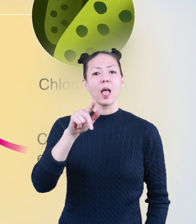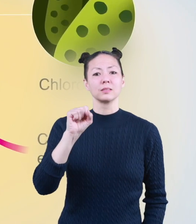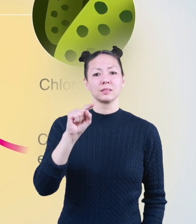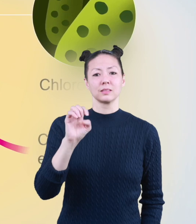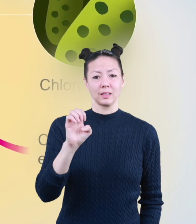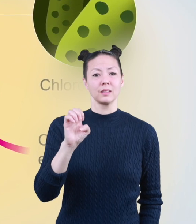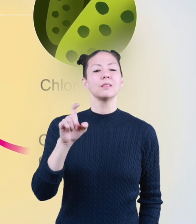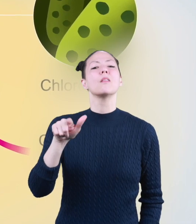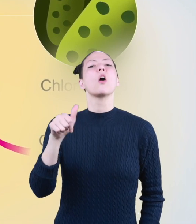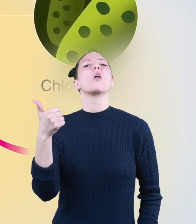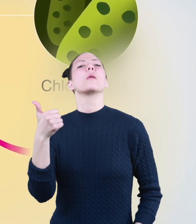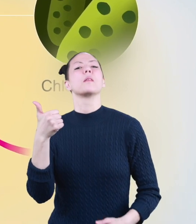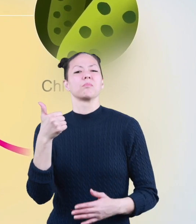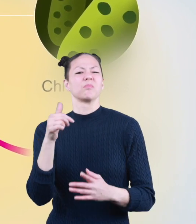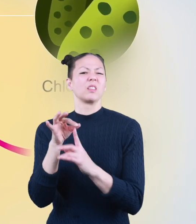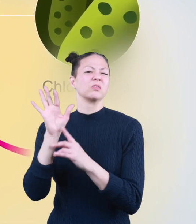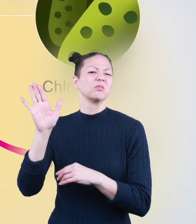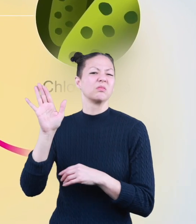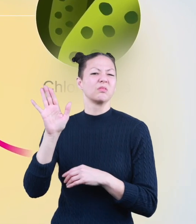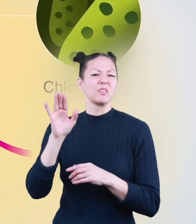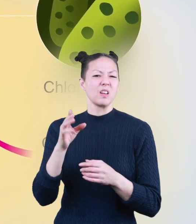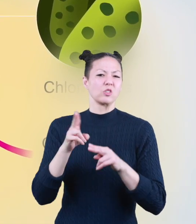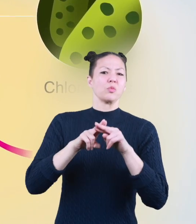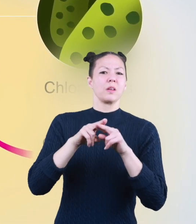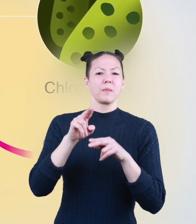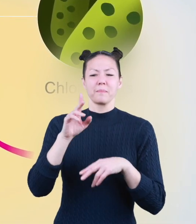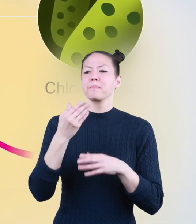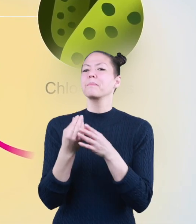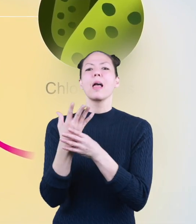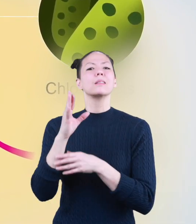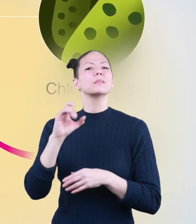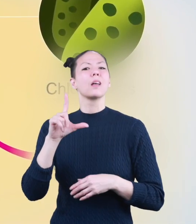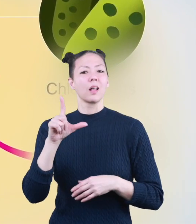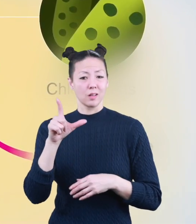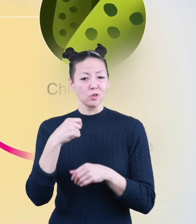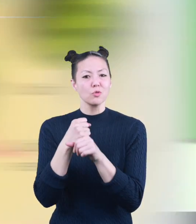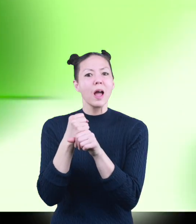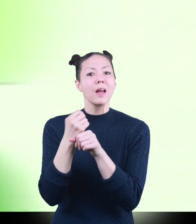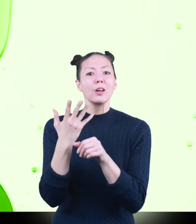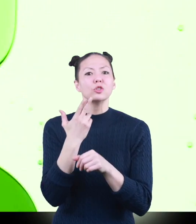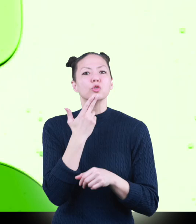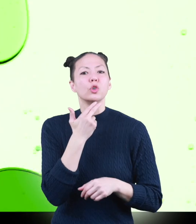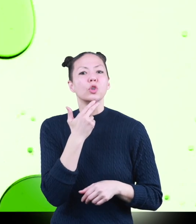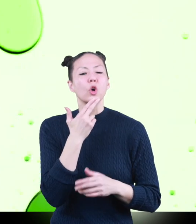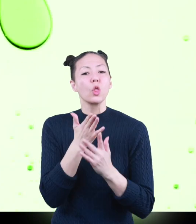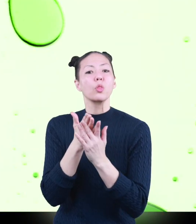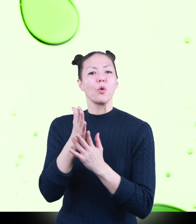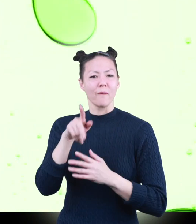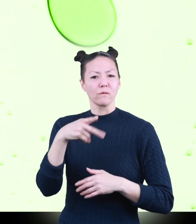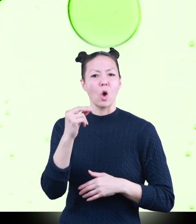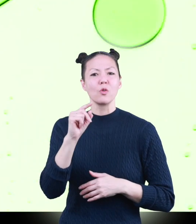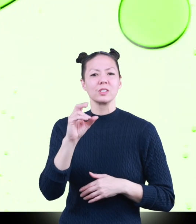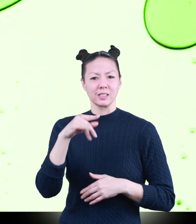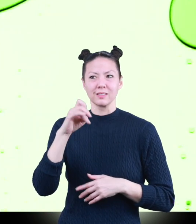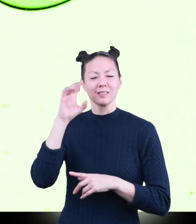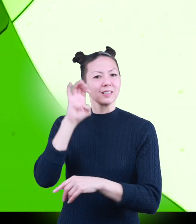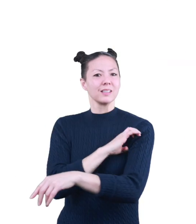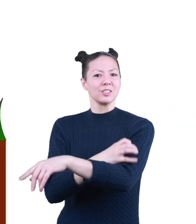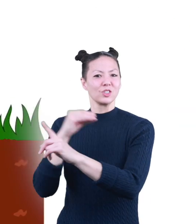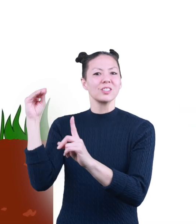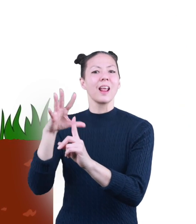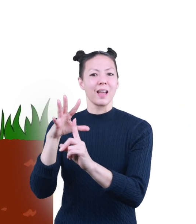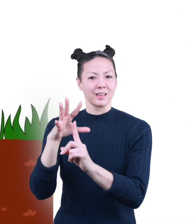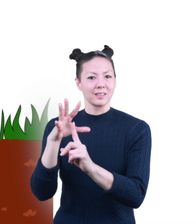Chloroplasts are the other extra part of a plant cell. They create sugar through photosynthesis, which uses energy